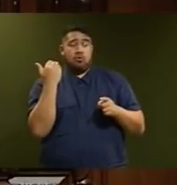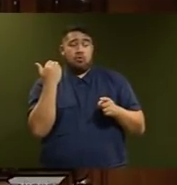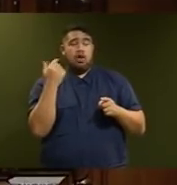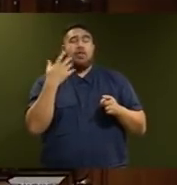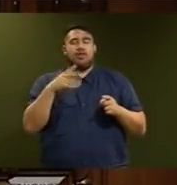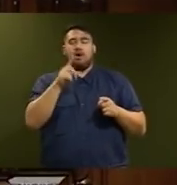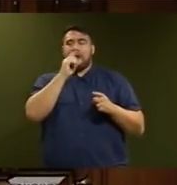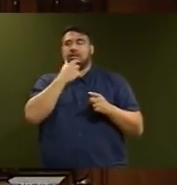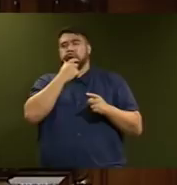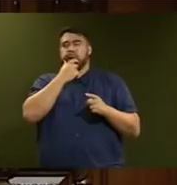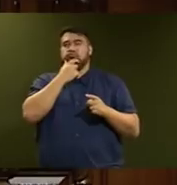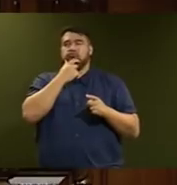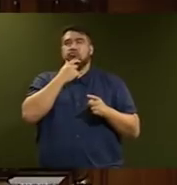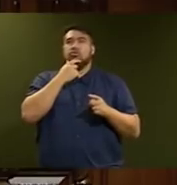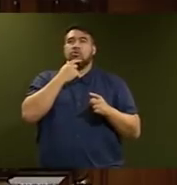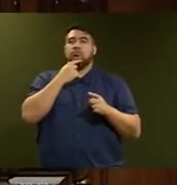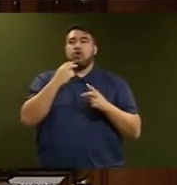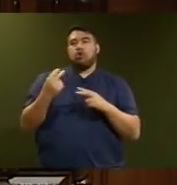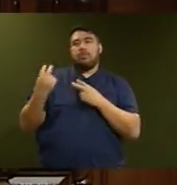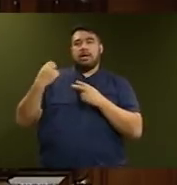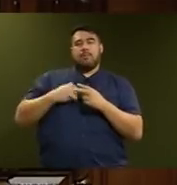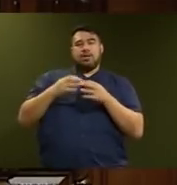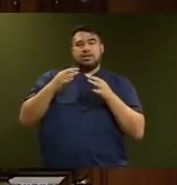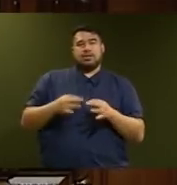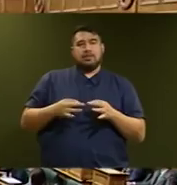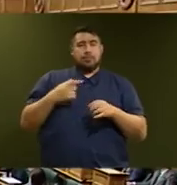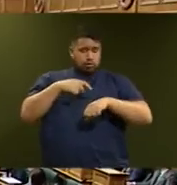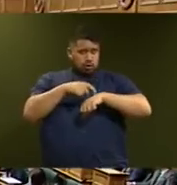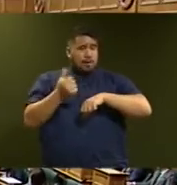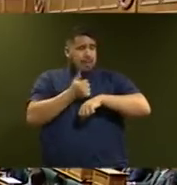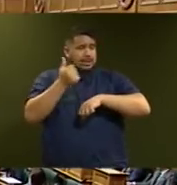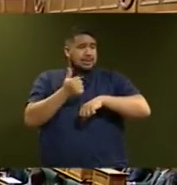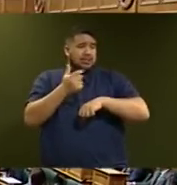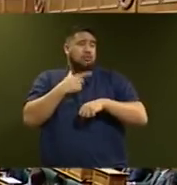decision because we're going quite well on time and I'm feeling generous.